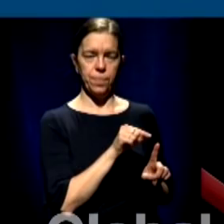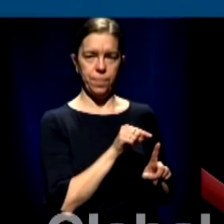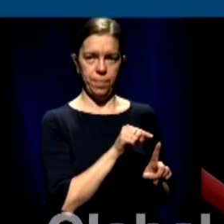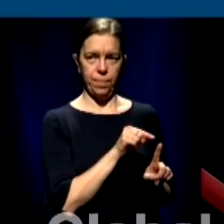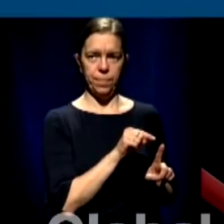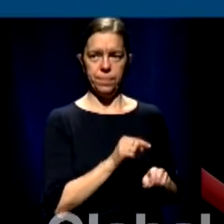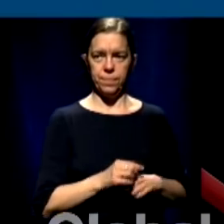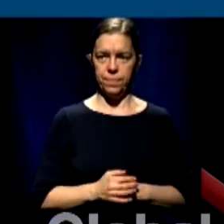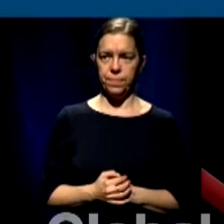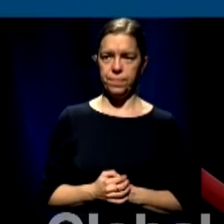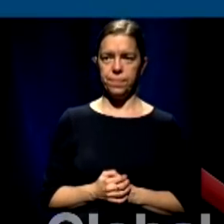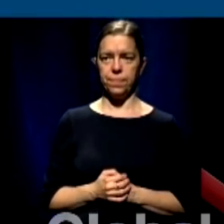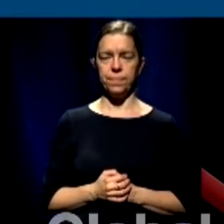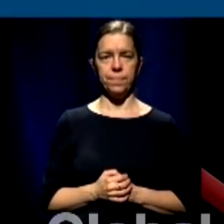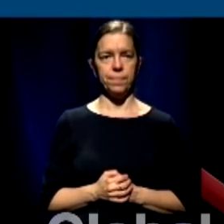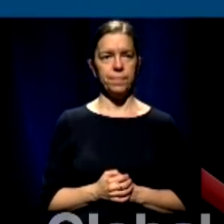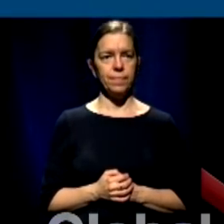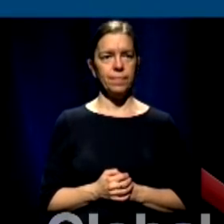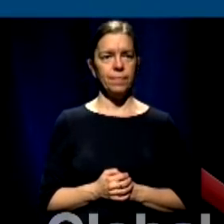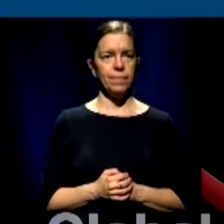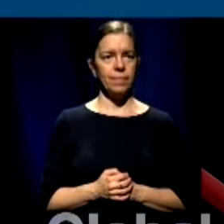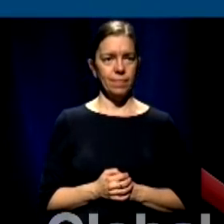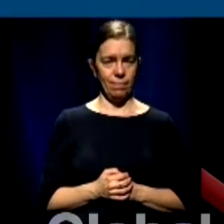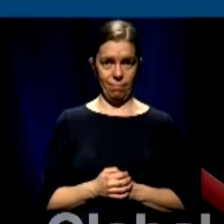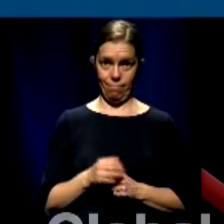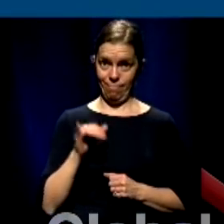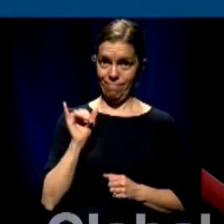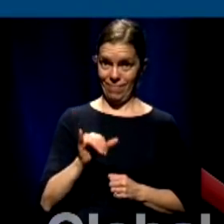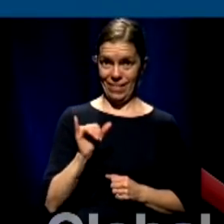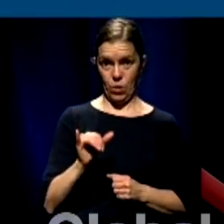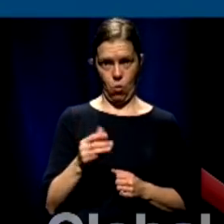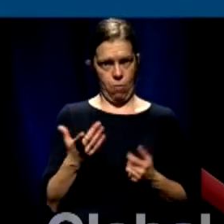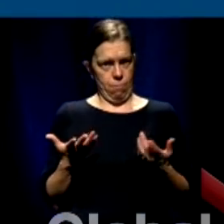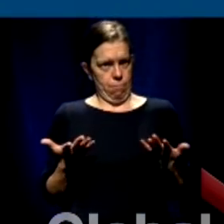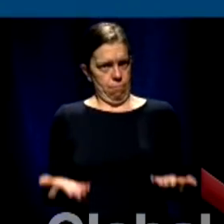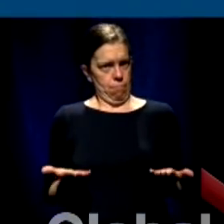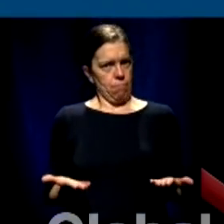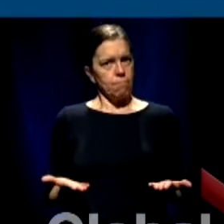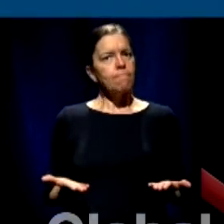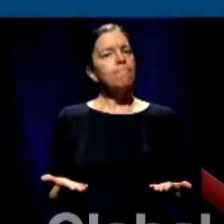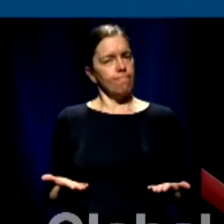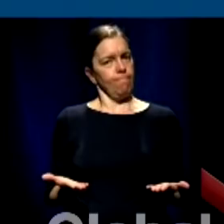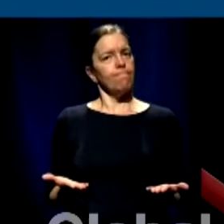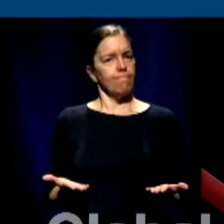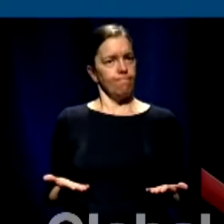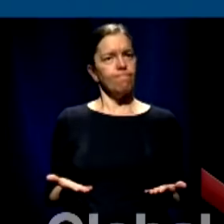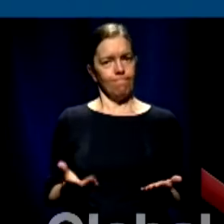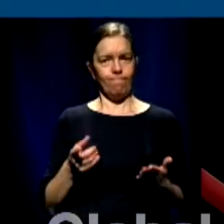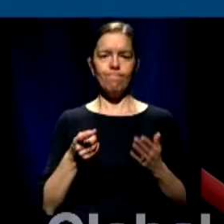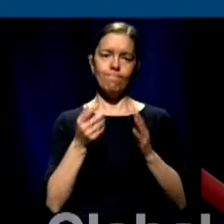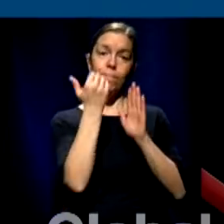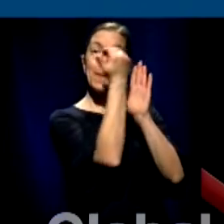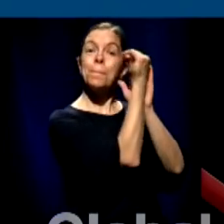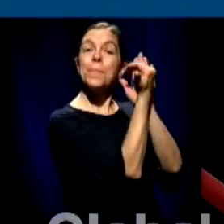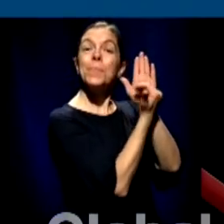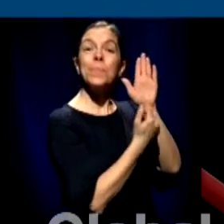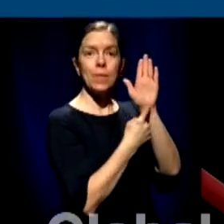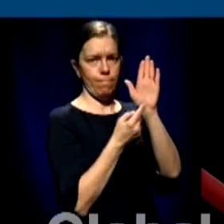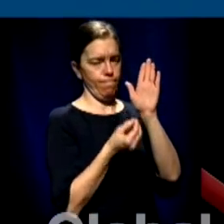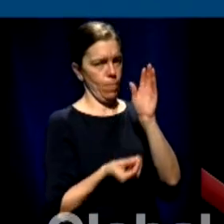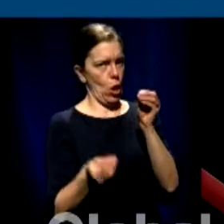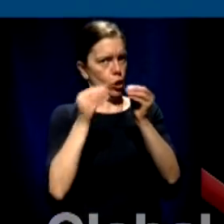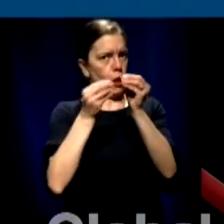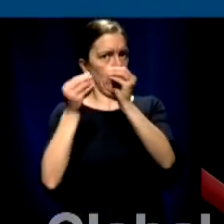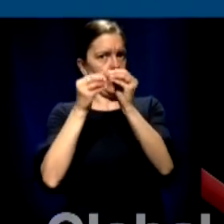increase of cases in the Montreal area amongst other regions and that is why today we wish to bring